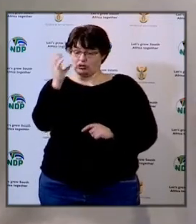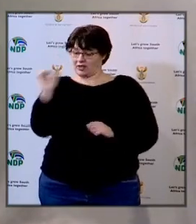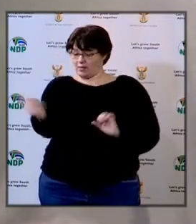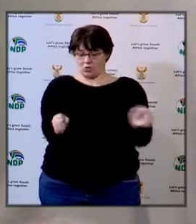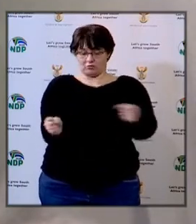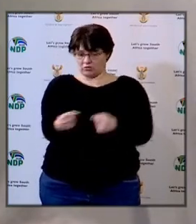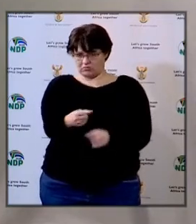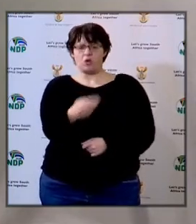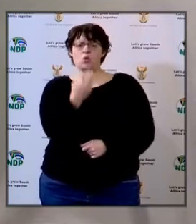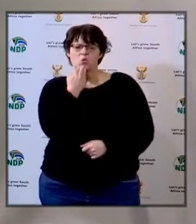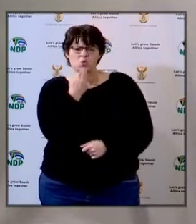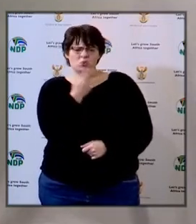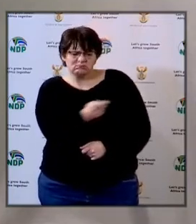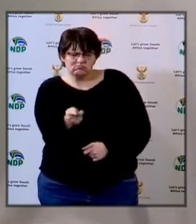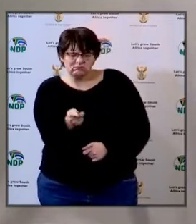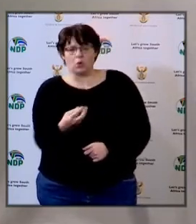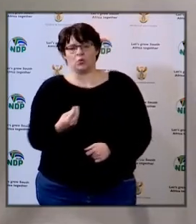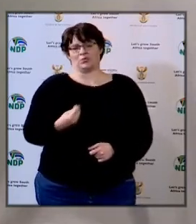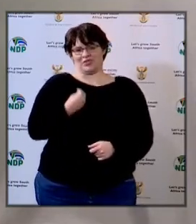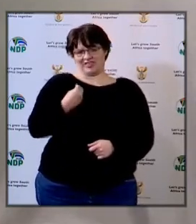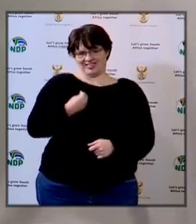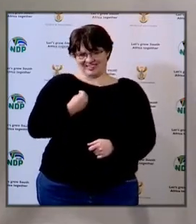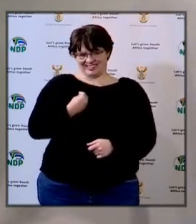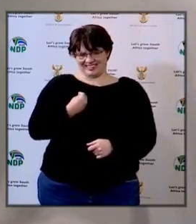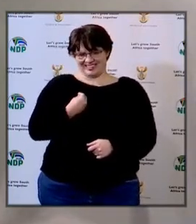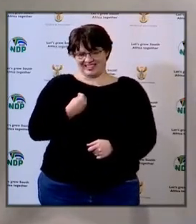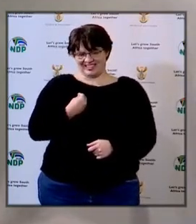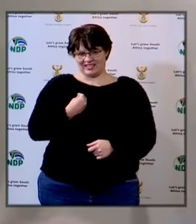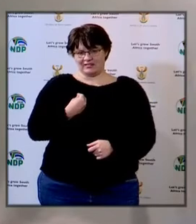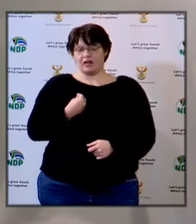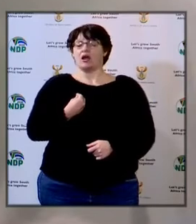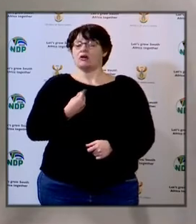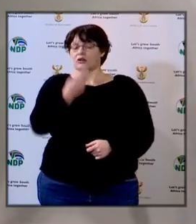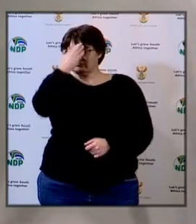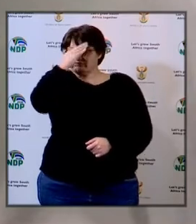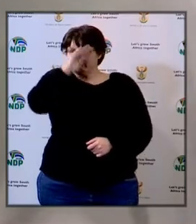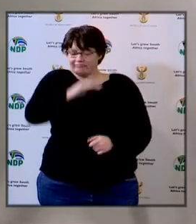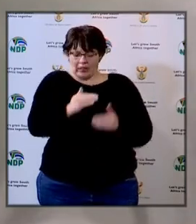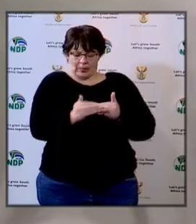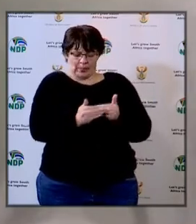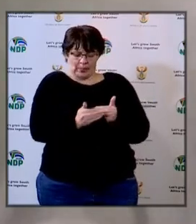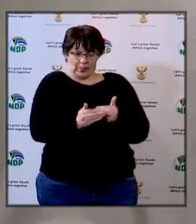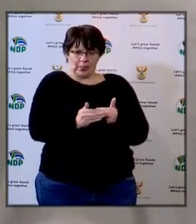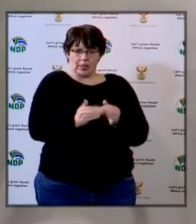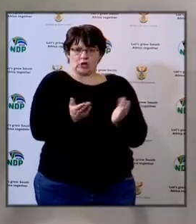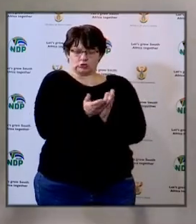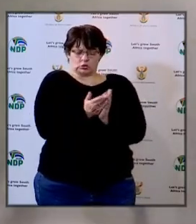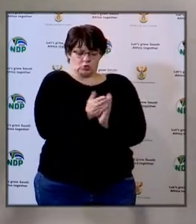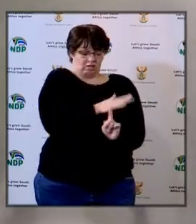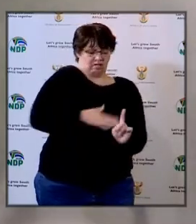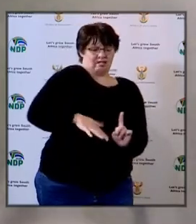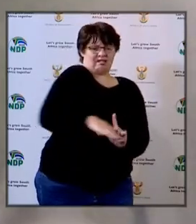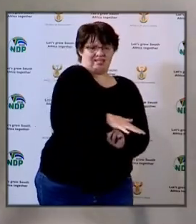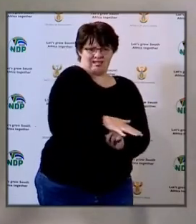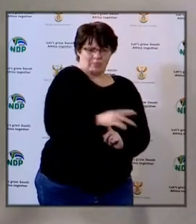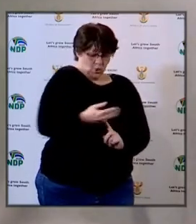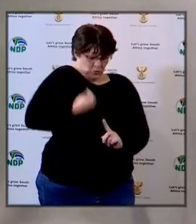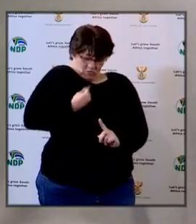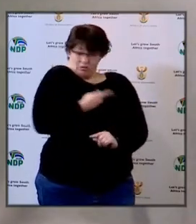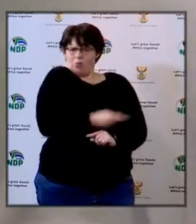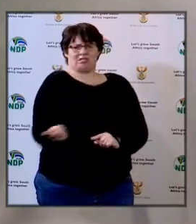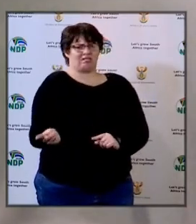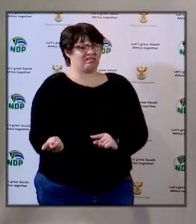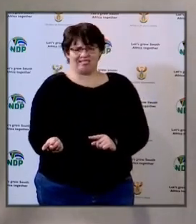are young people residing in the proximity to the schools so it is also all of them are young people